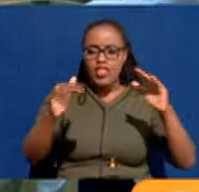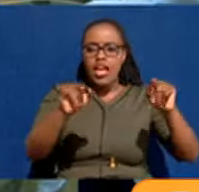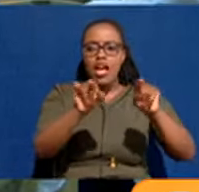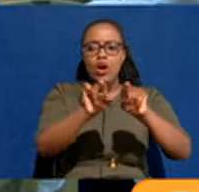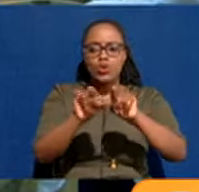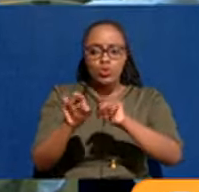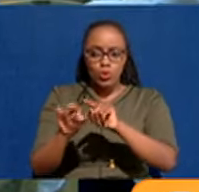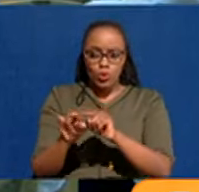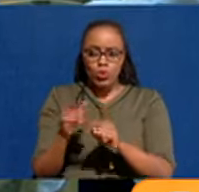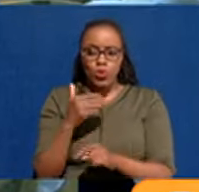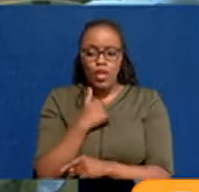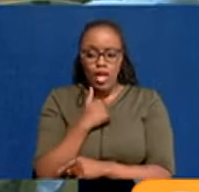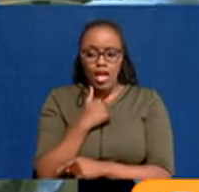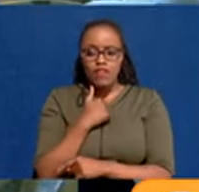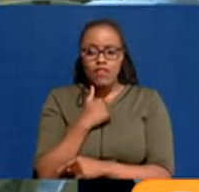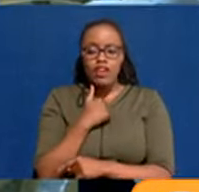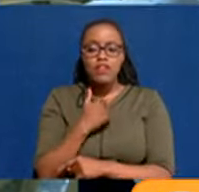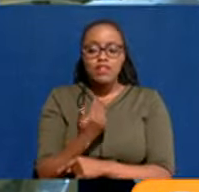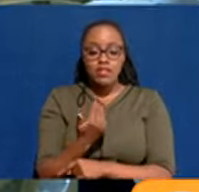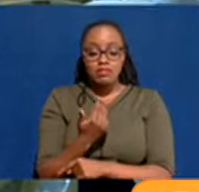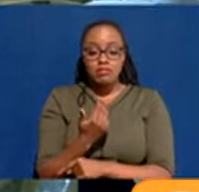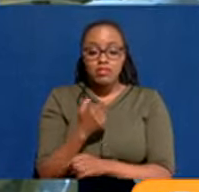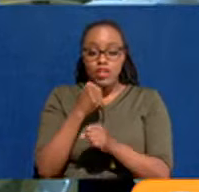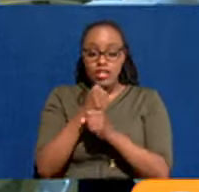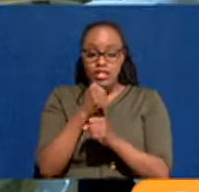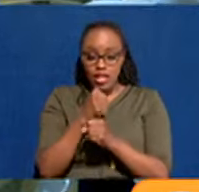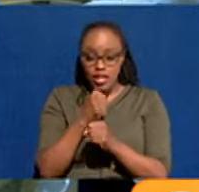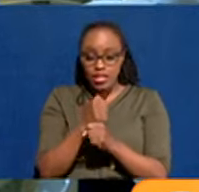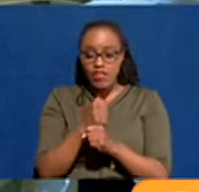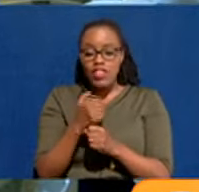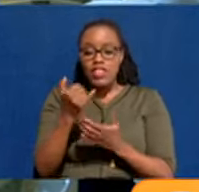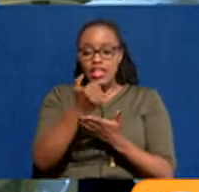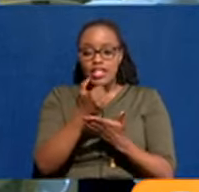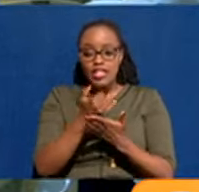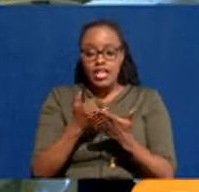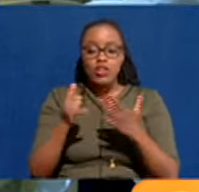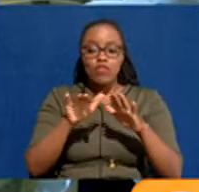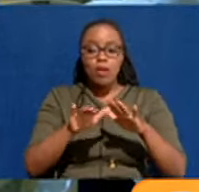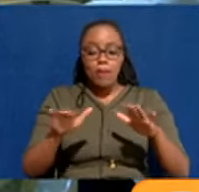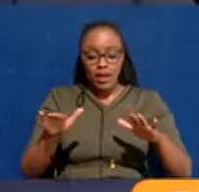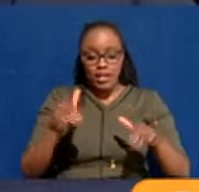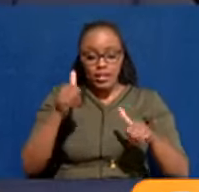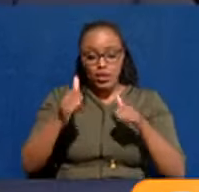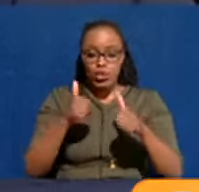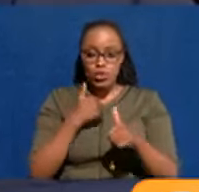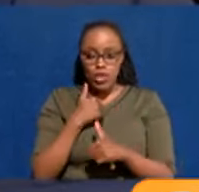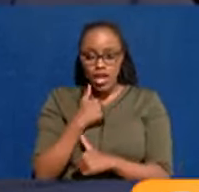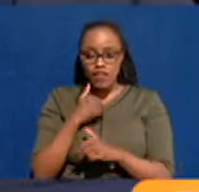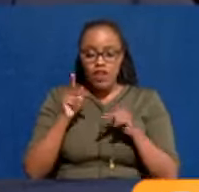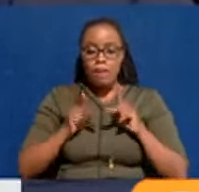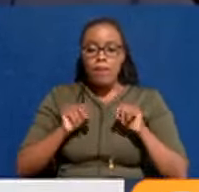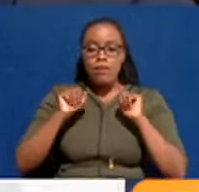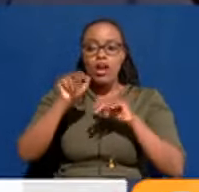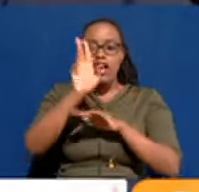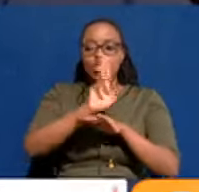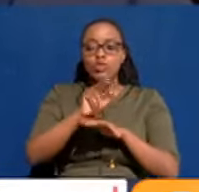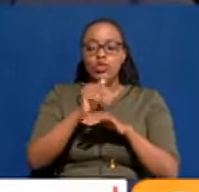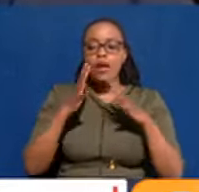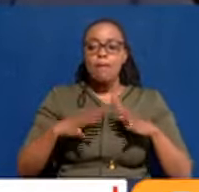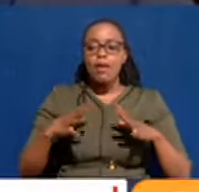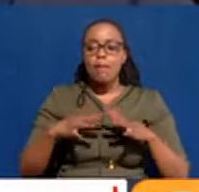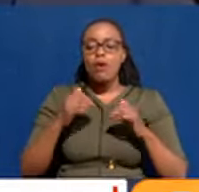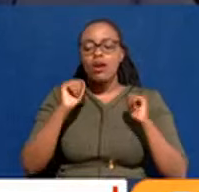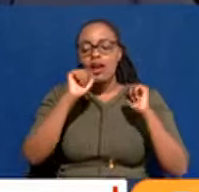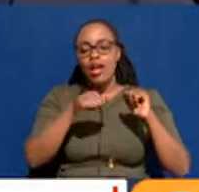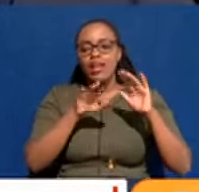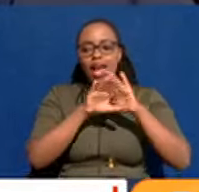had the prototypes done in terms of the designs of these markets. We want markets that people can use, people can actually access